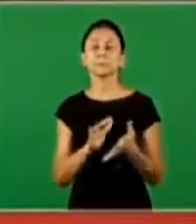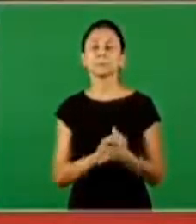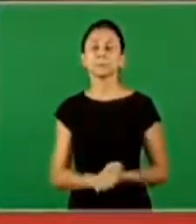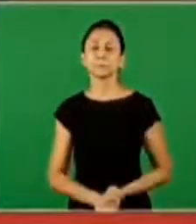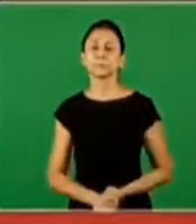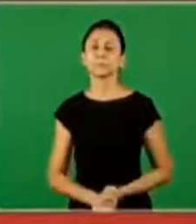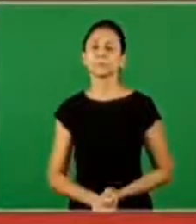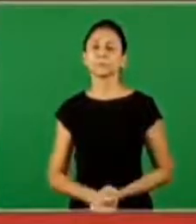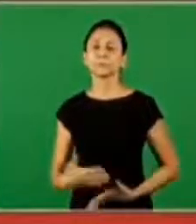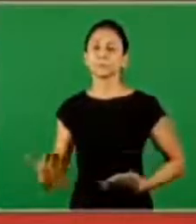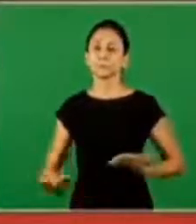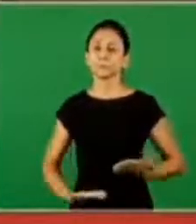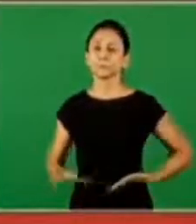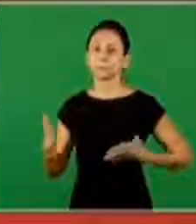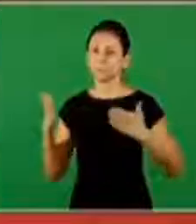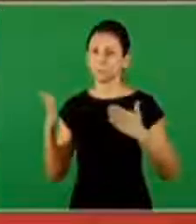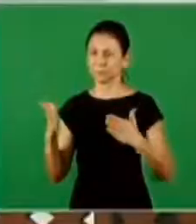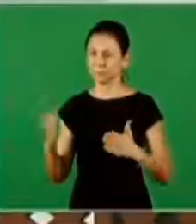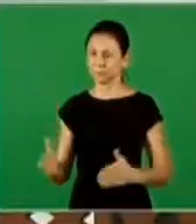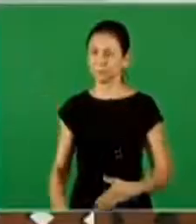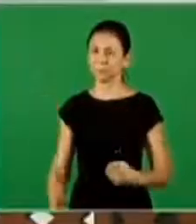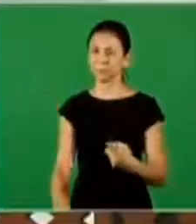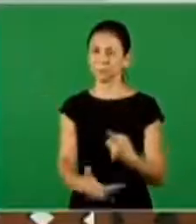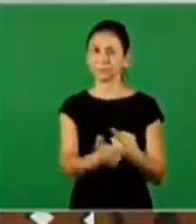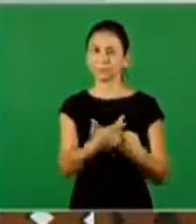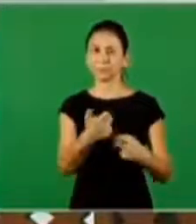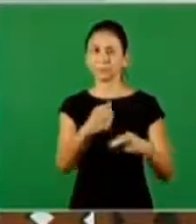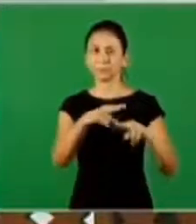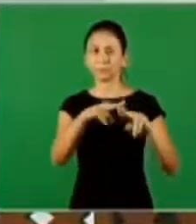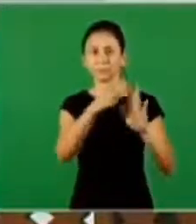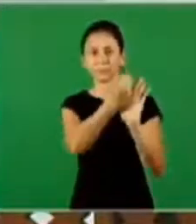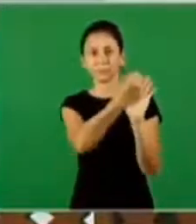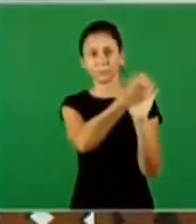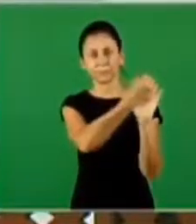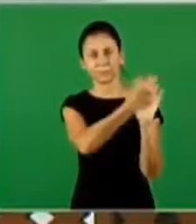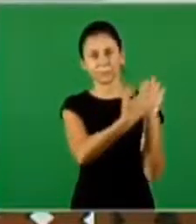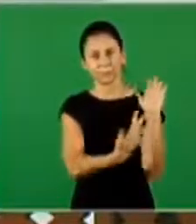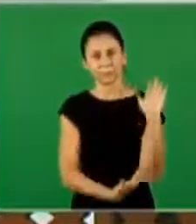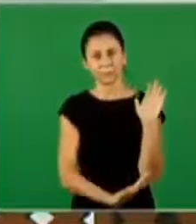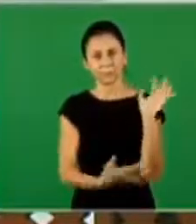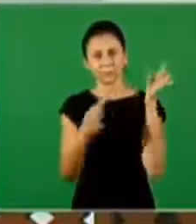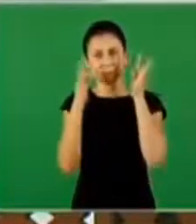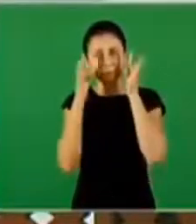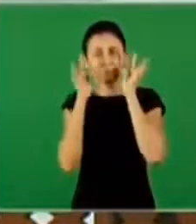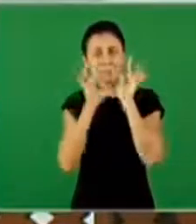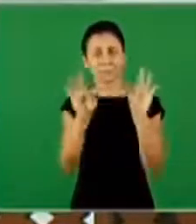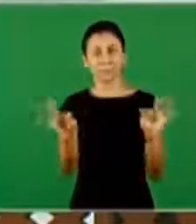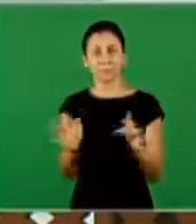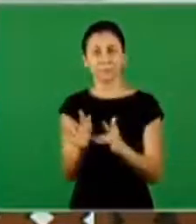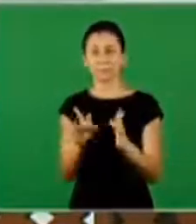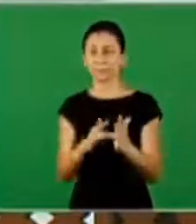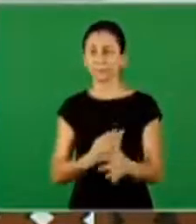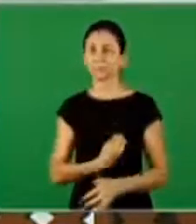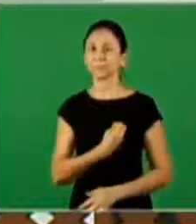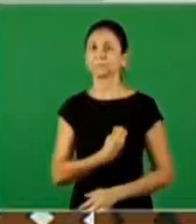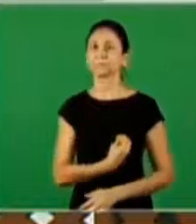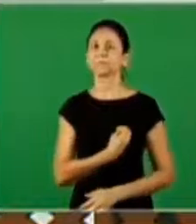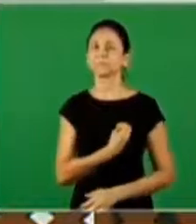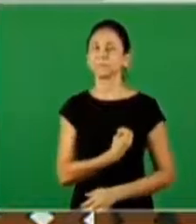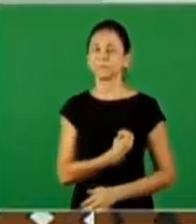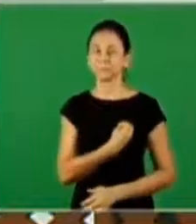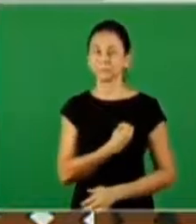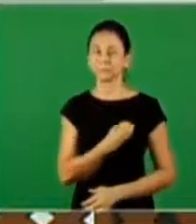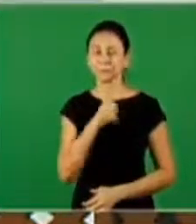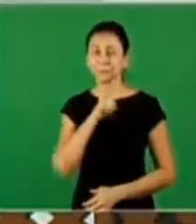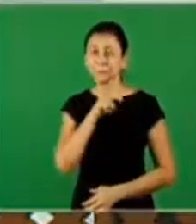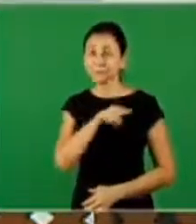they overcame through the blood and through the word if you understand